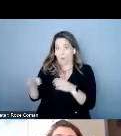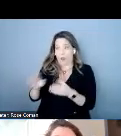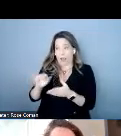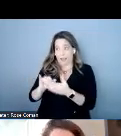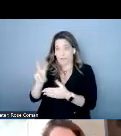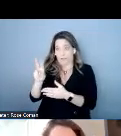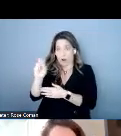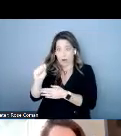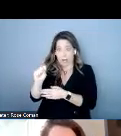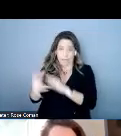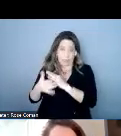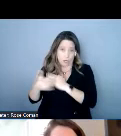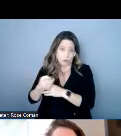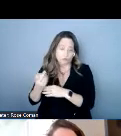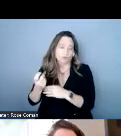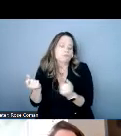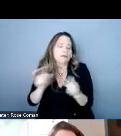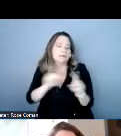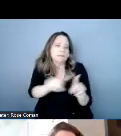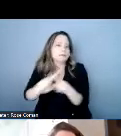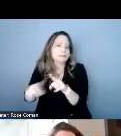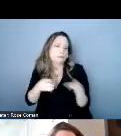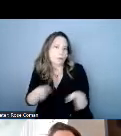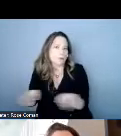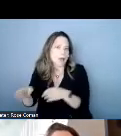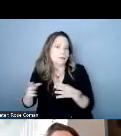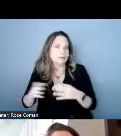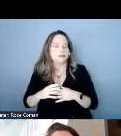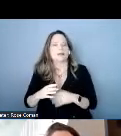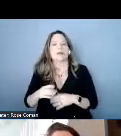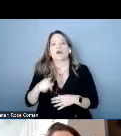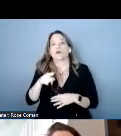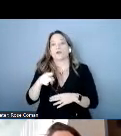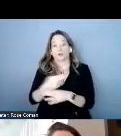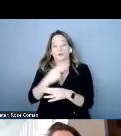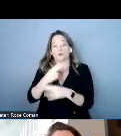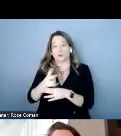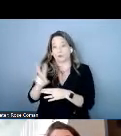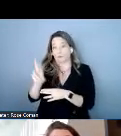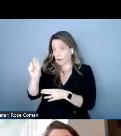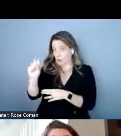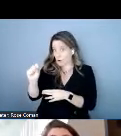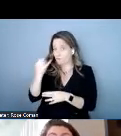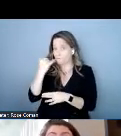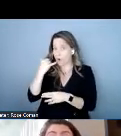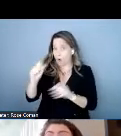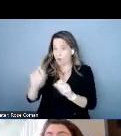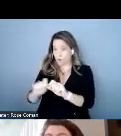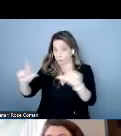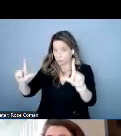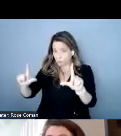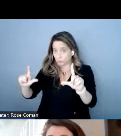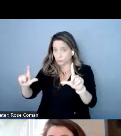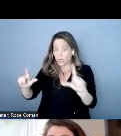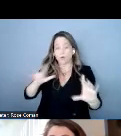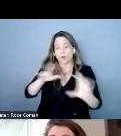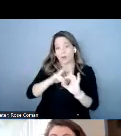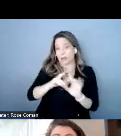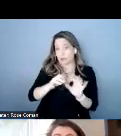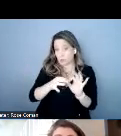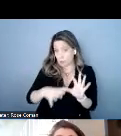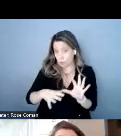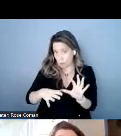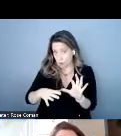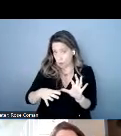it can be used in multiple ways is you use your video relay phone and you connect to a sign language interpreter